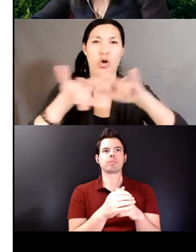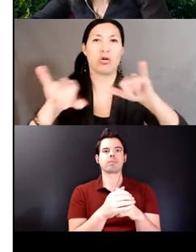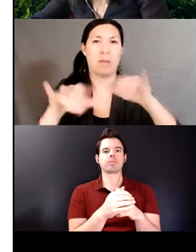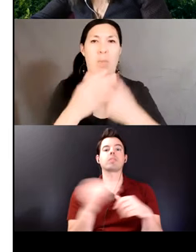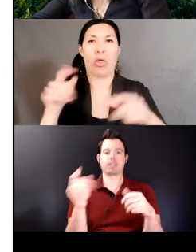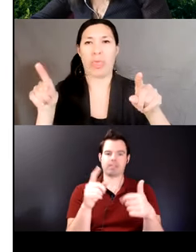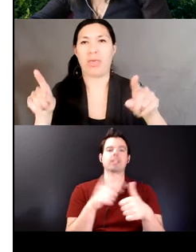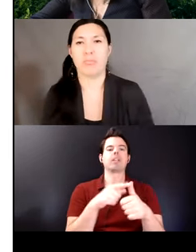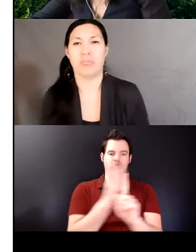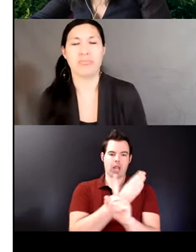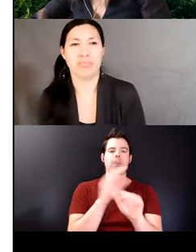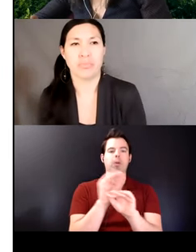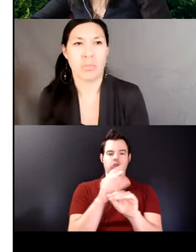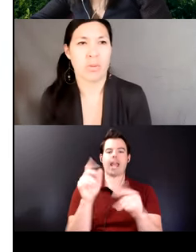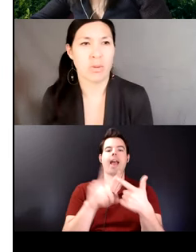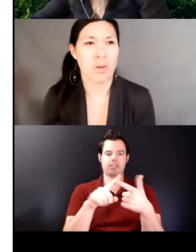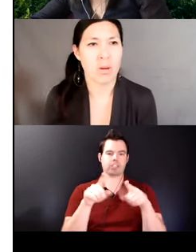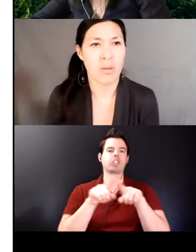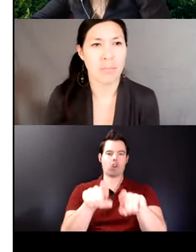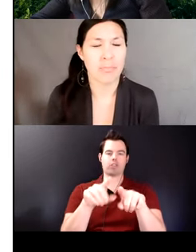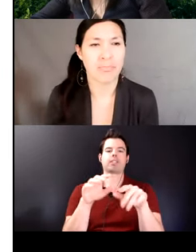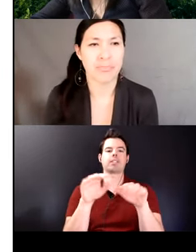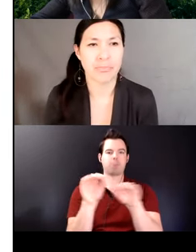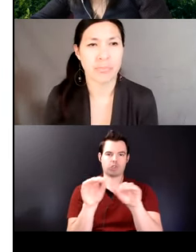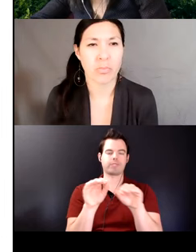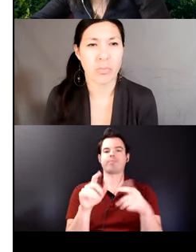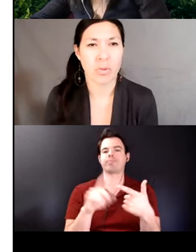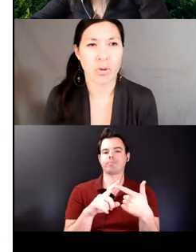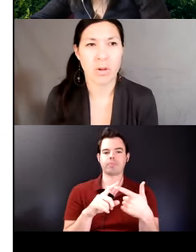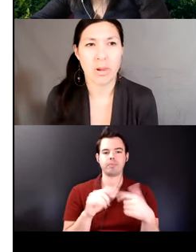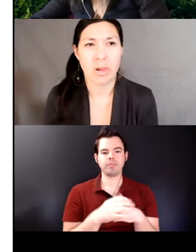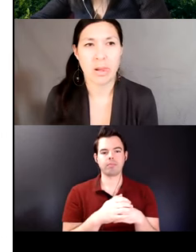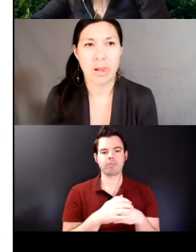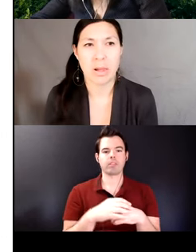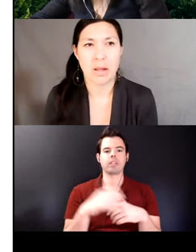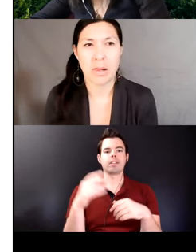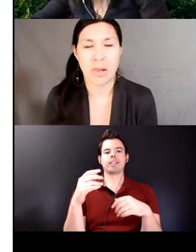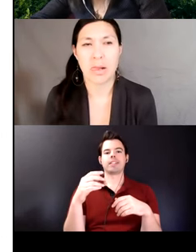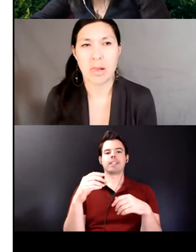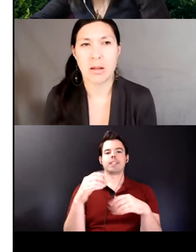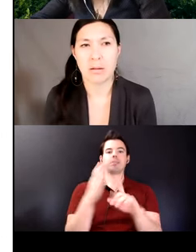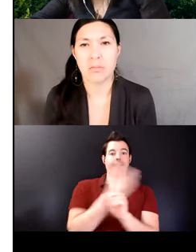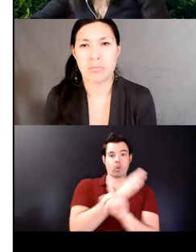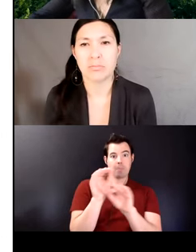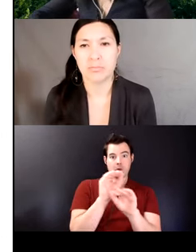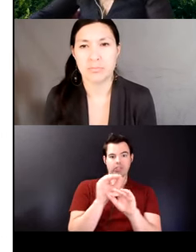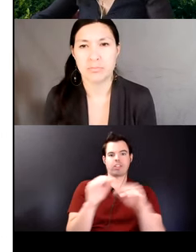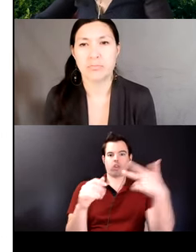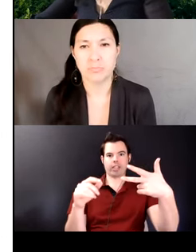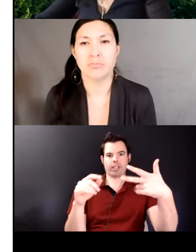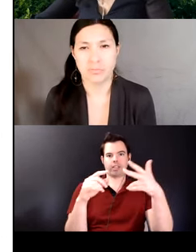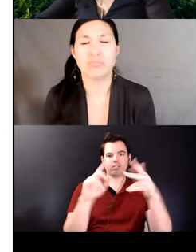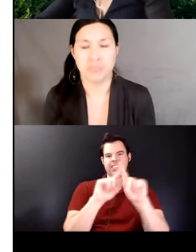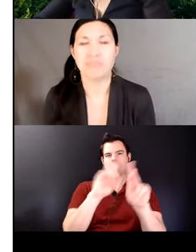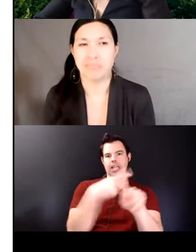object there are three types of prior motion and two types of concurrent motion the difference is in the